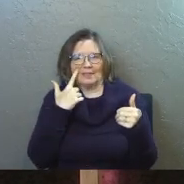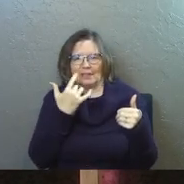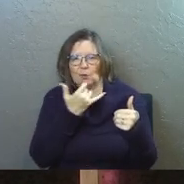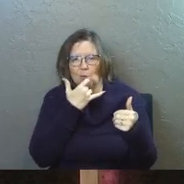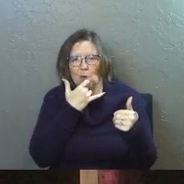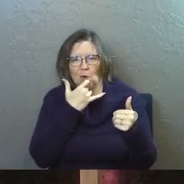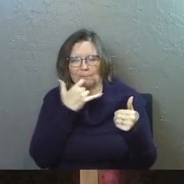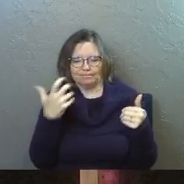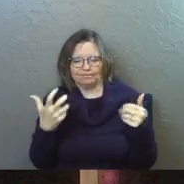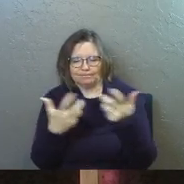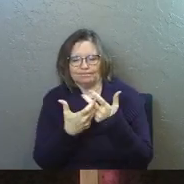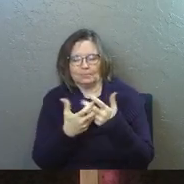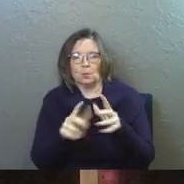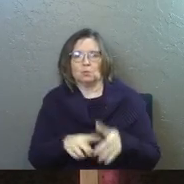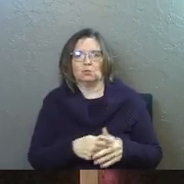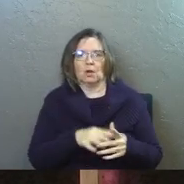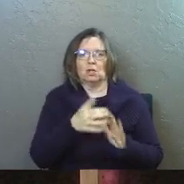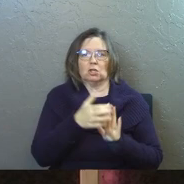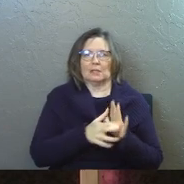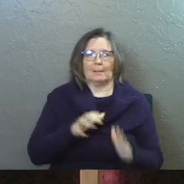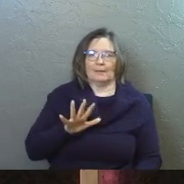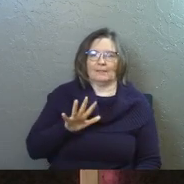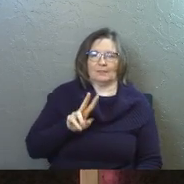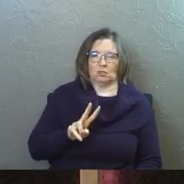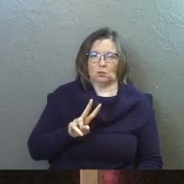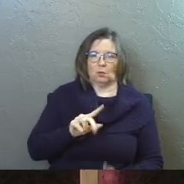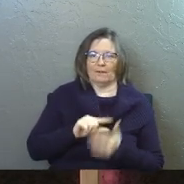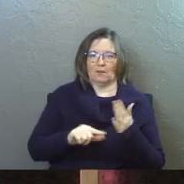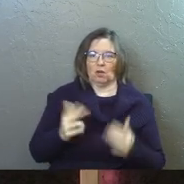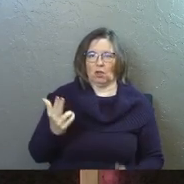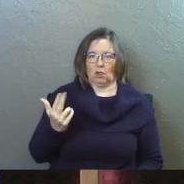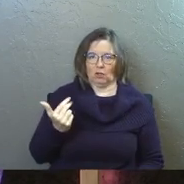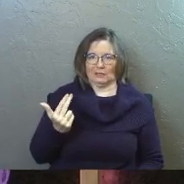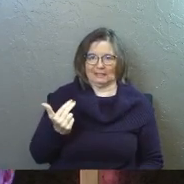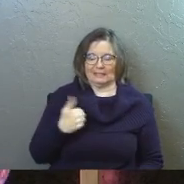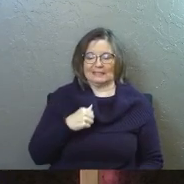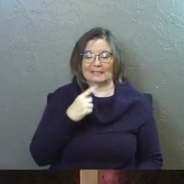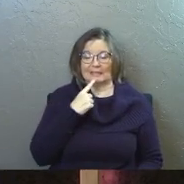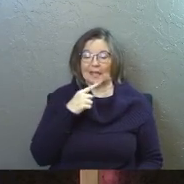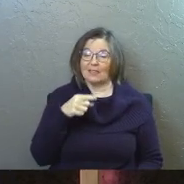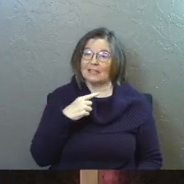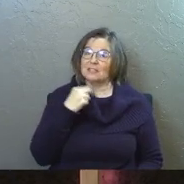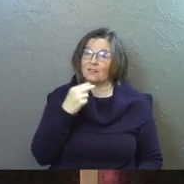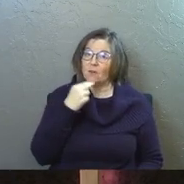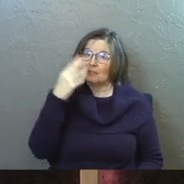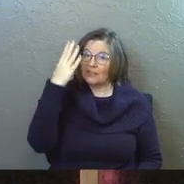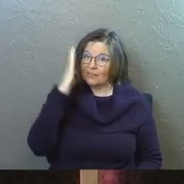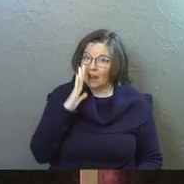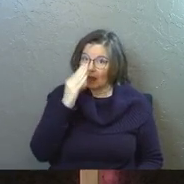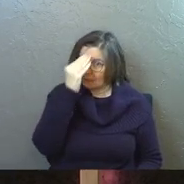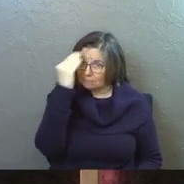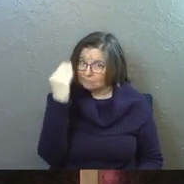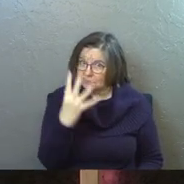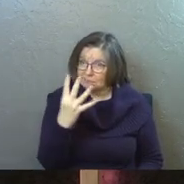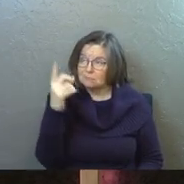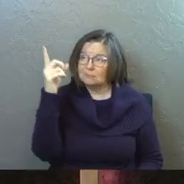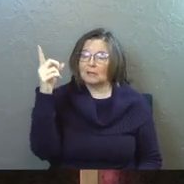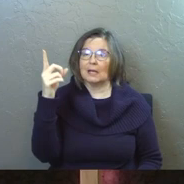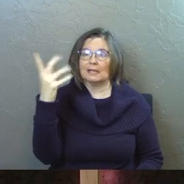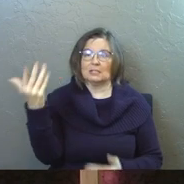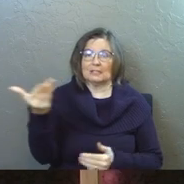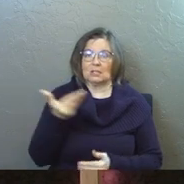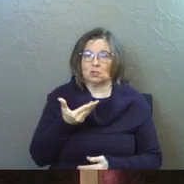is in the wrong place. So we're going to start in chapter 52, verse 13, he says, and this is the voice of God, by the way, and he's going to